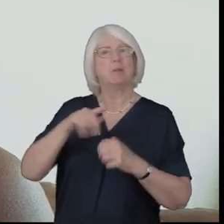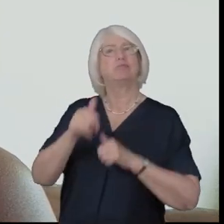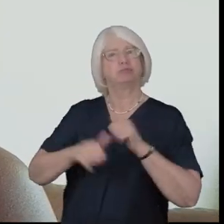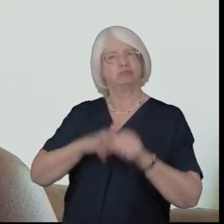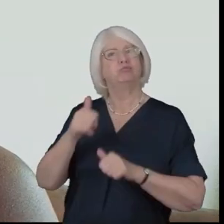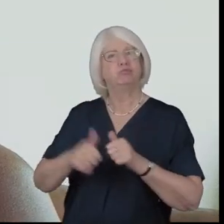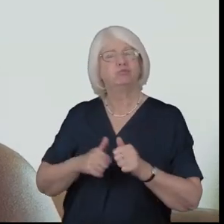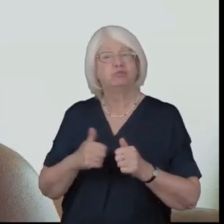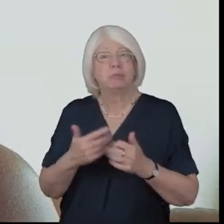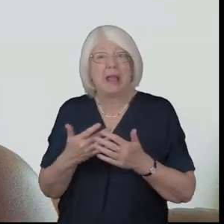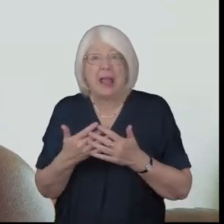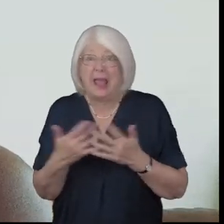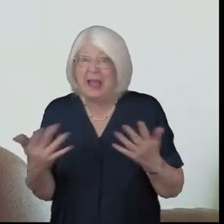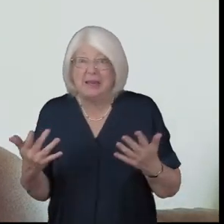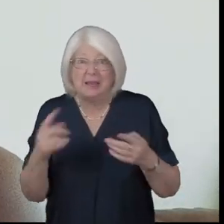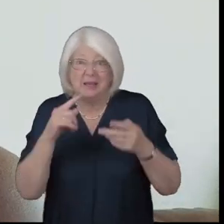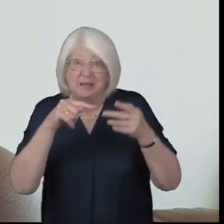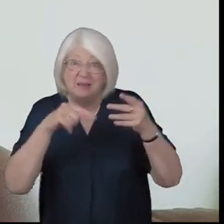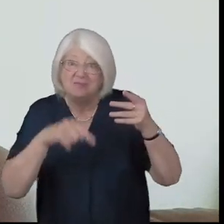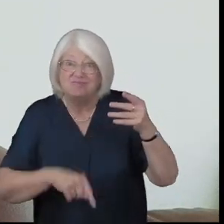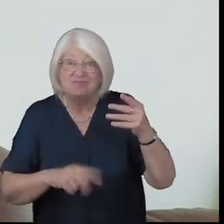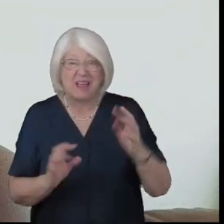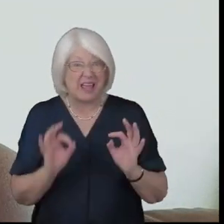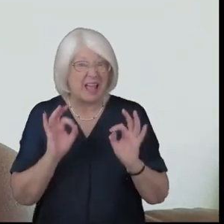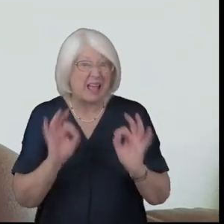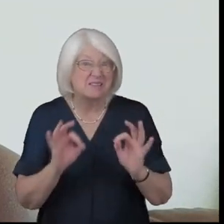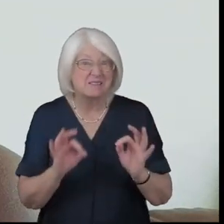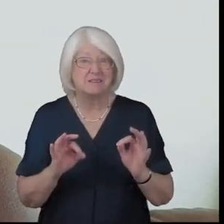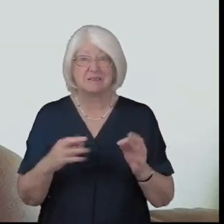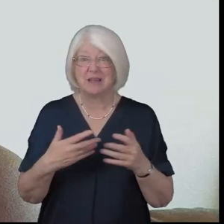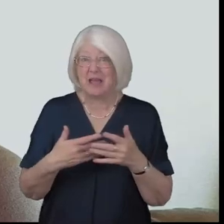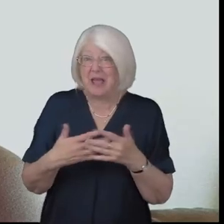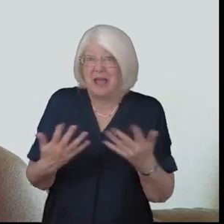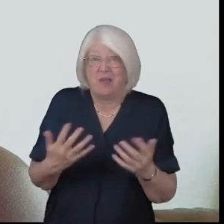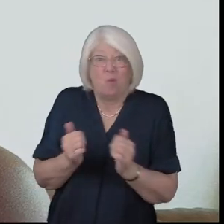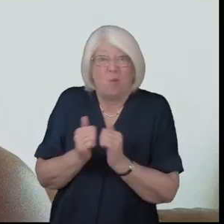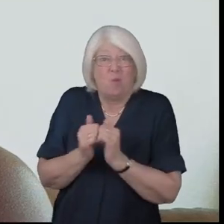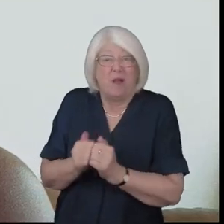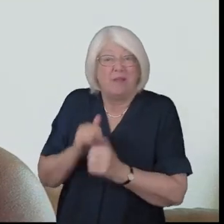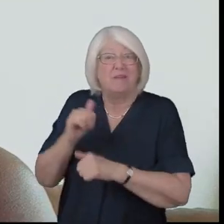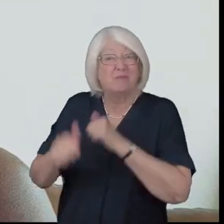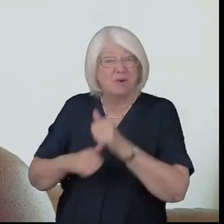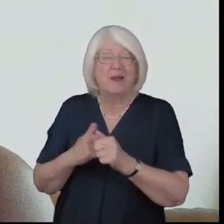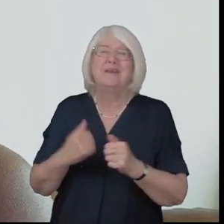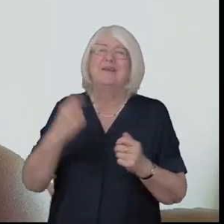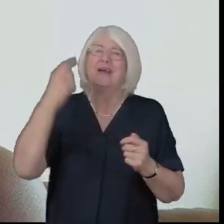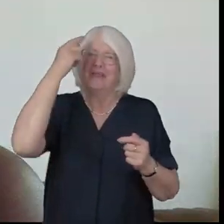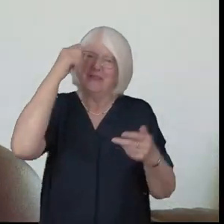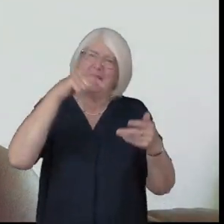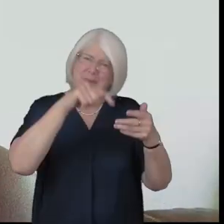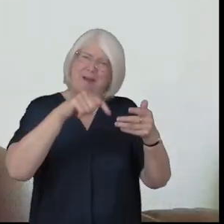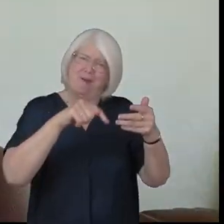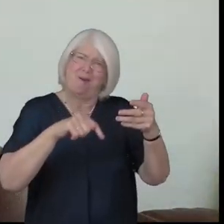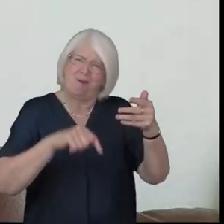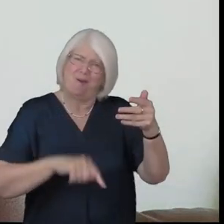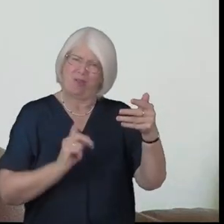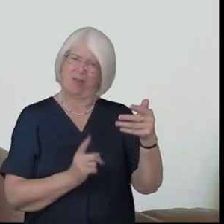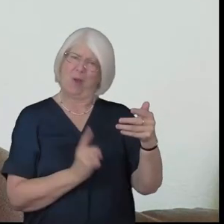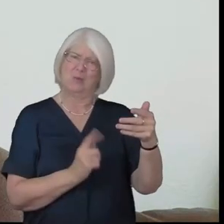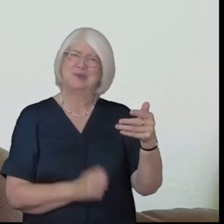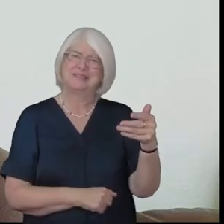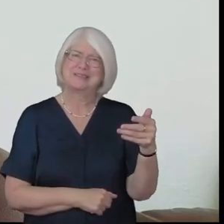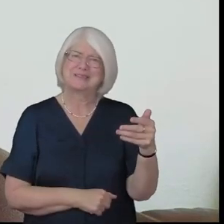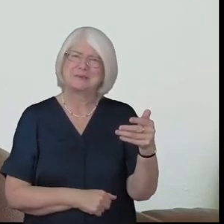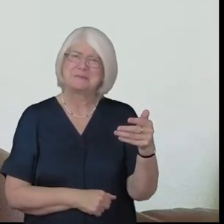if there is any excellence and if there is anything worthy of praise think about these